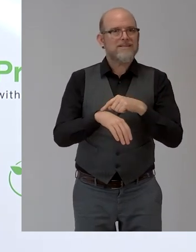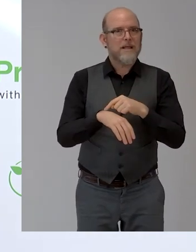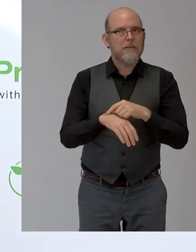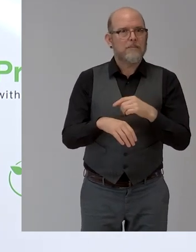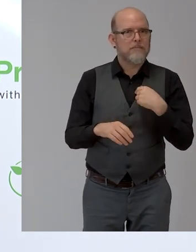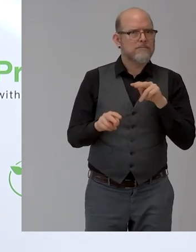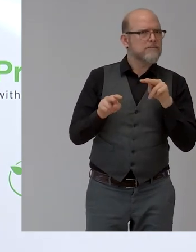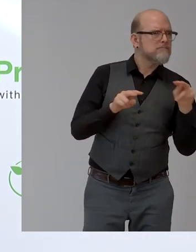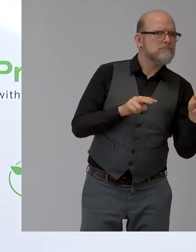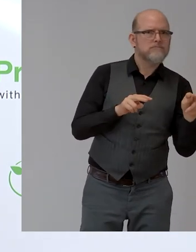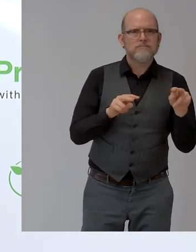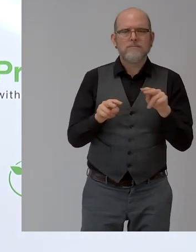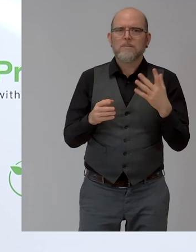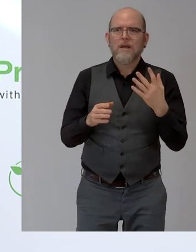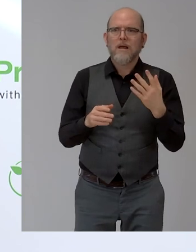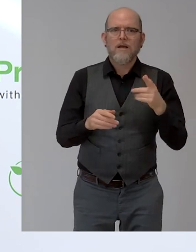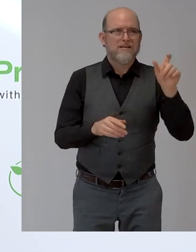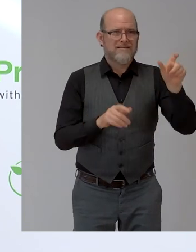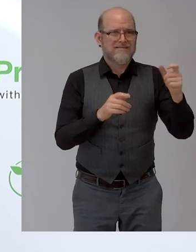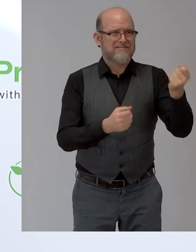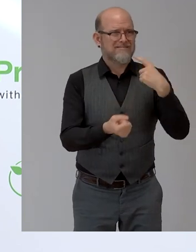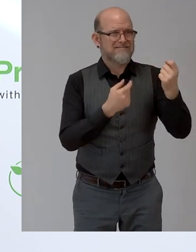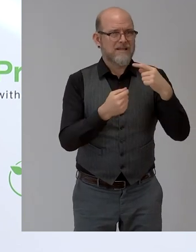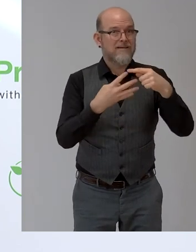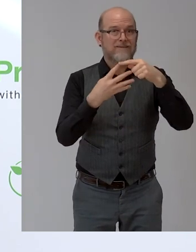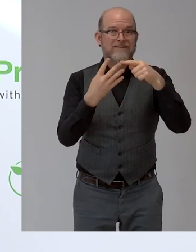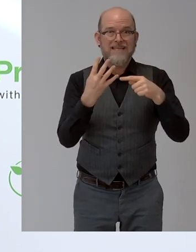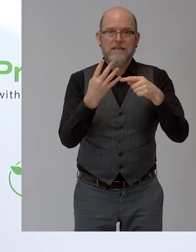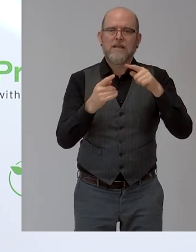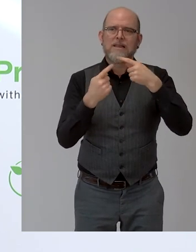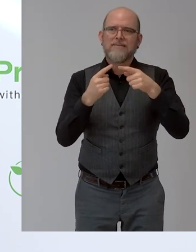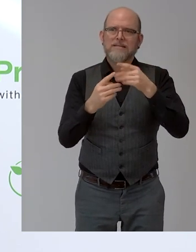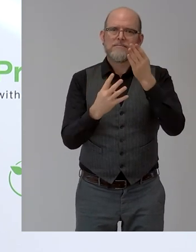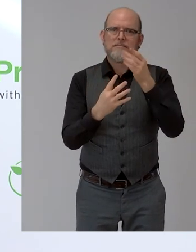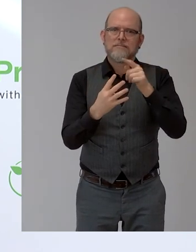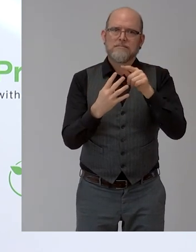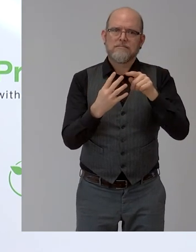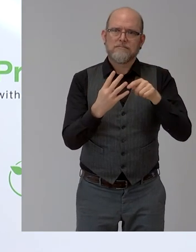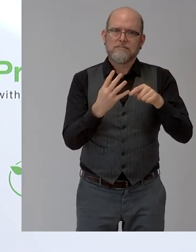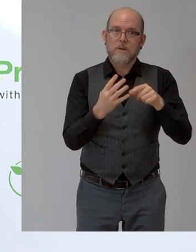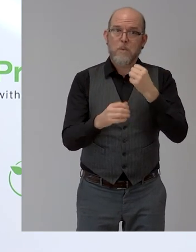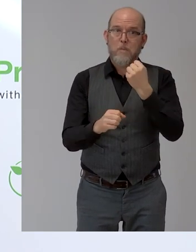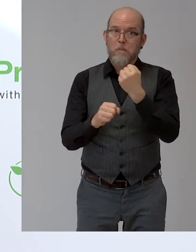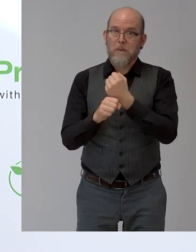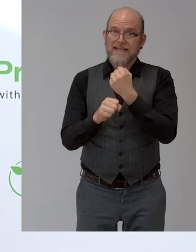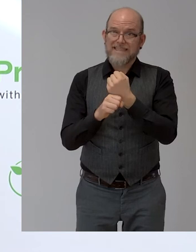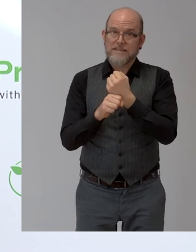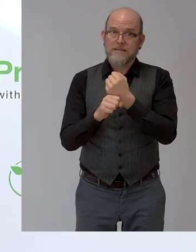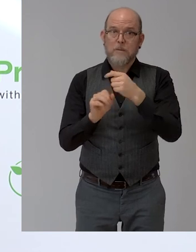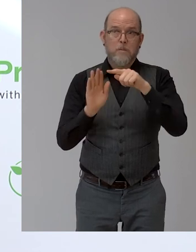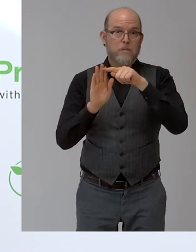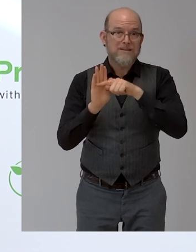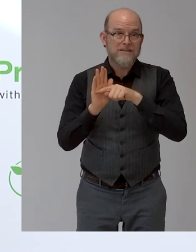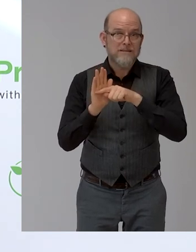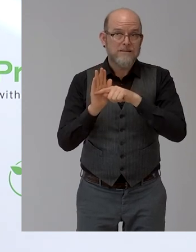nominations from four different sectors. know practices and policies. But this time we also split the practice sector. So we were